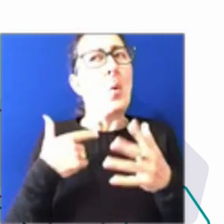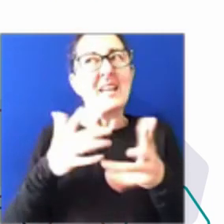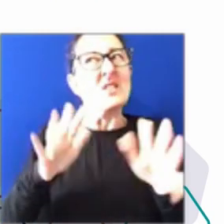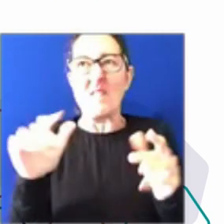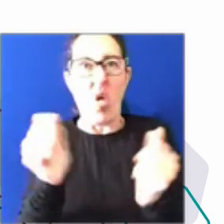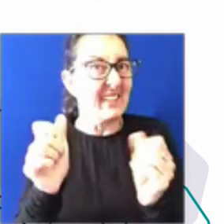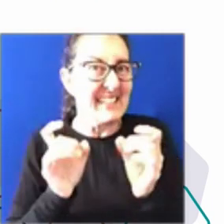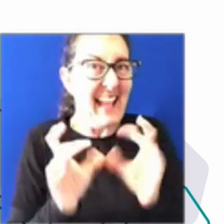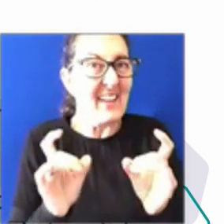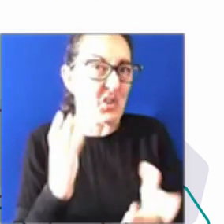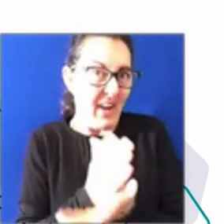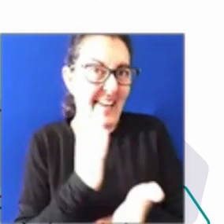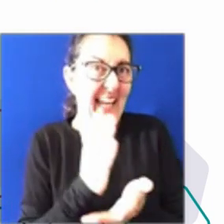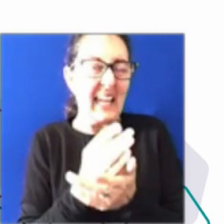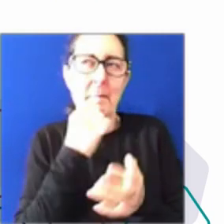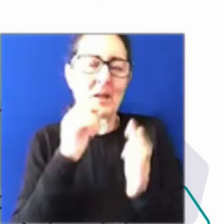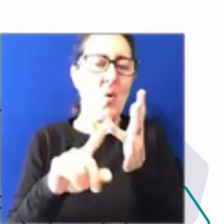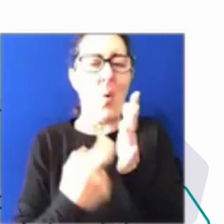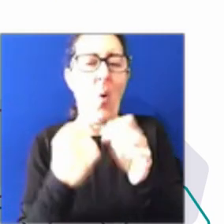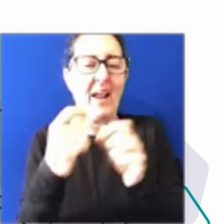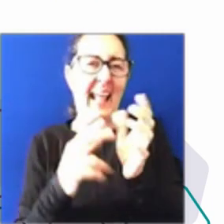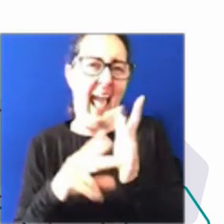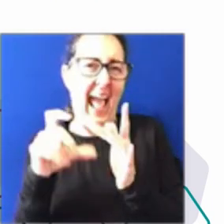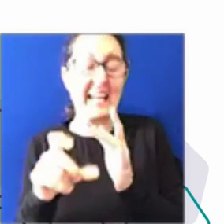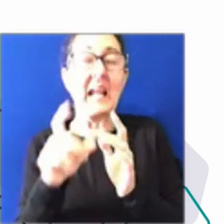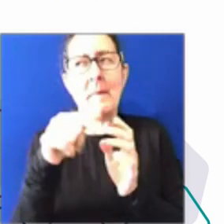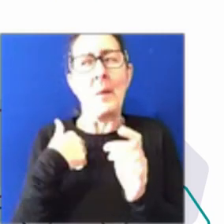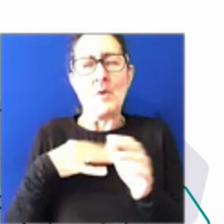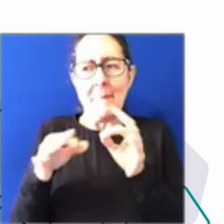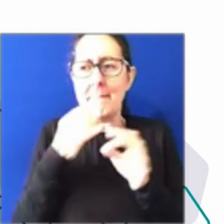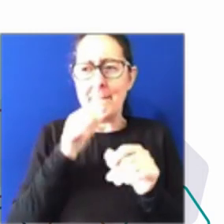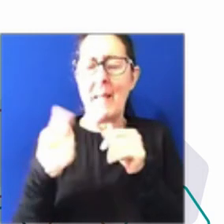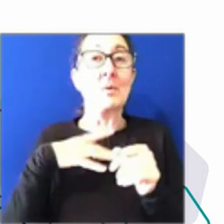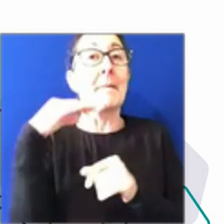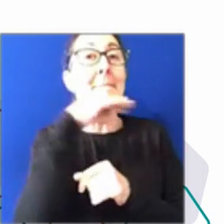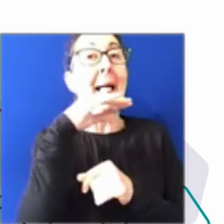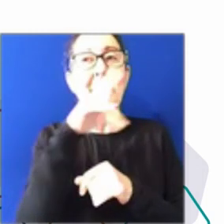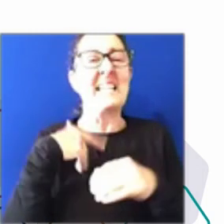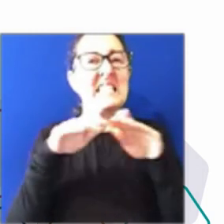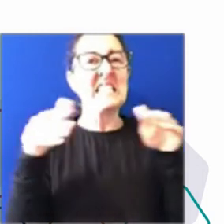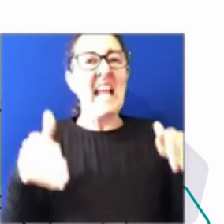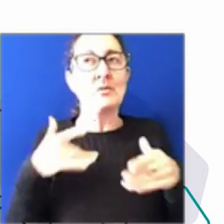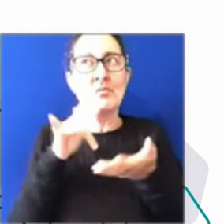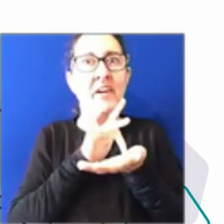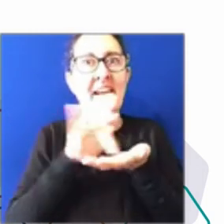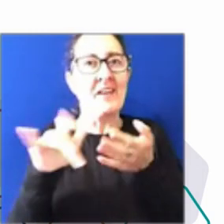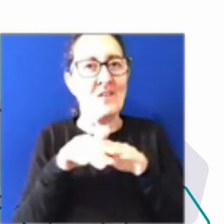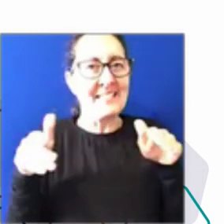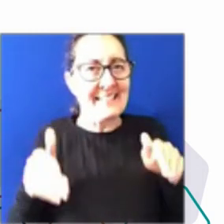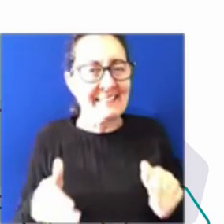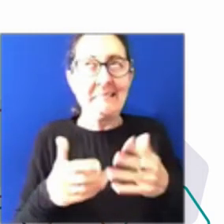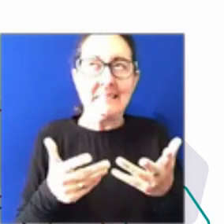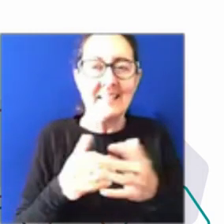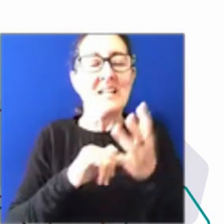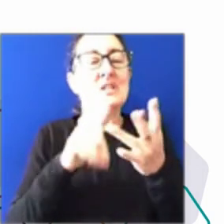we've got to plan it a bit better because we're running out of desks in Melbourne, I gather. And so these are all that there's practical elements as well